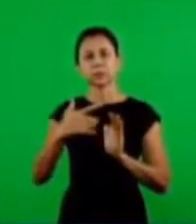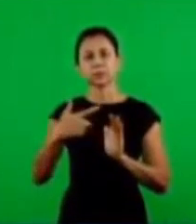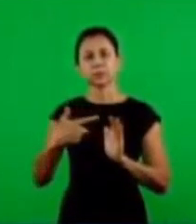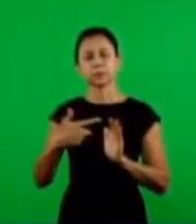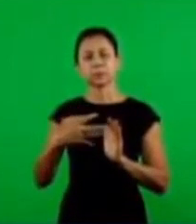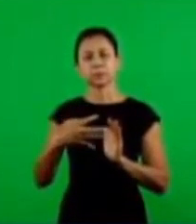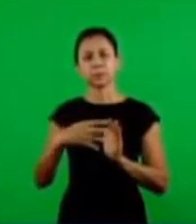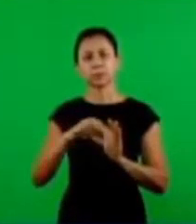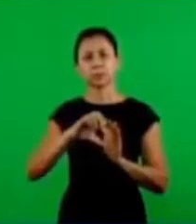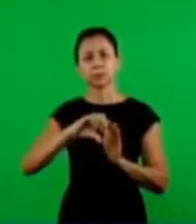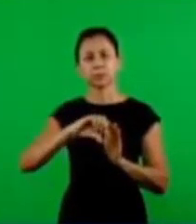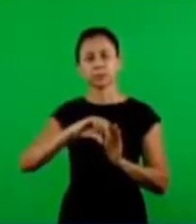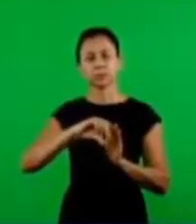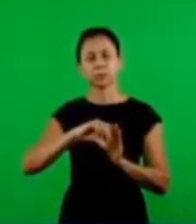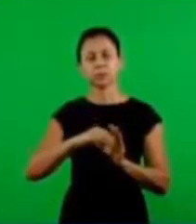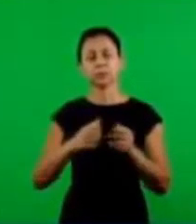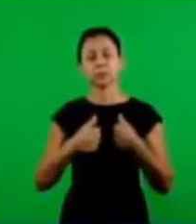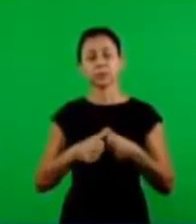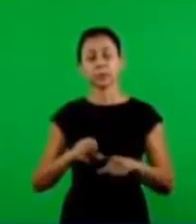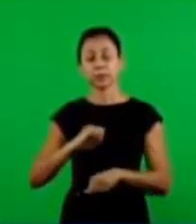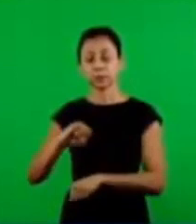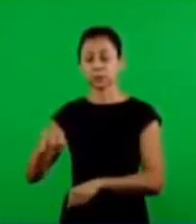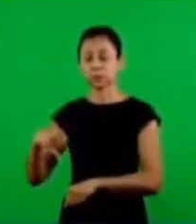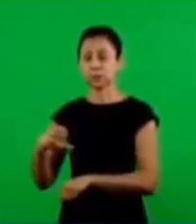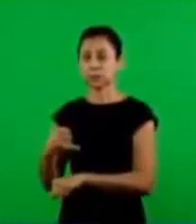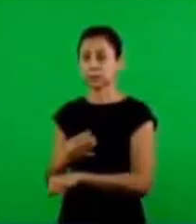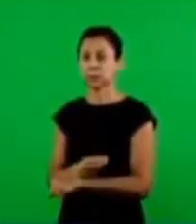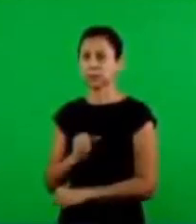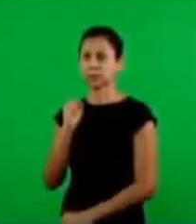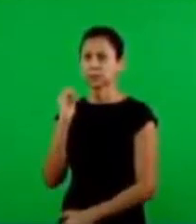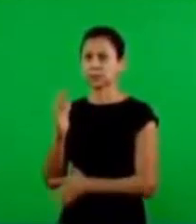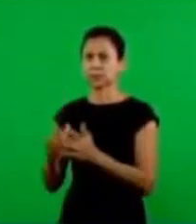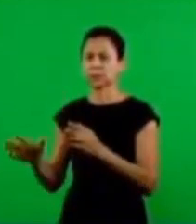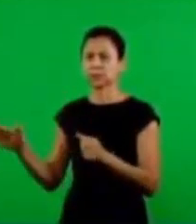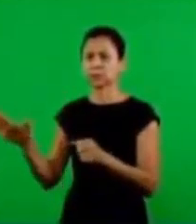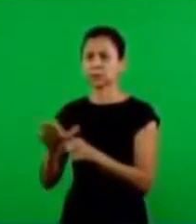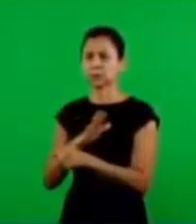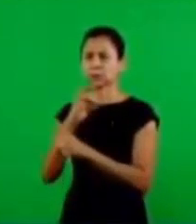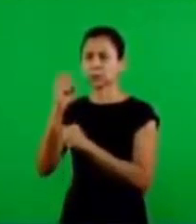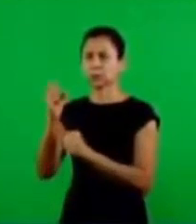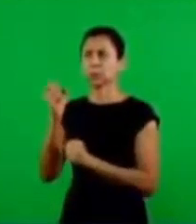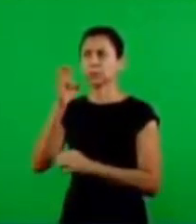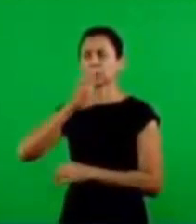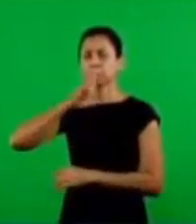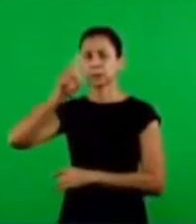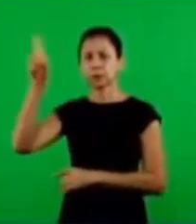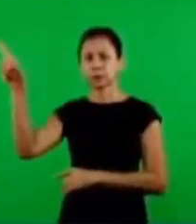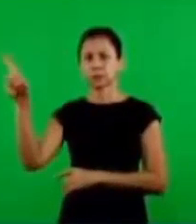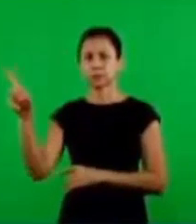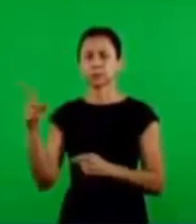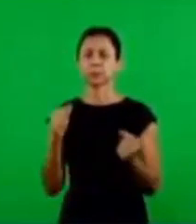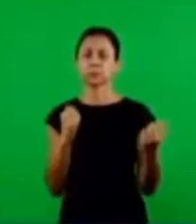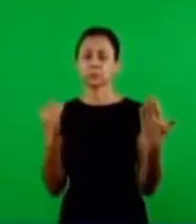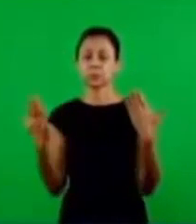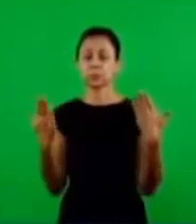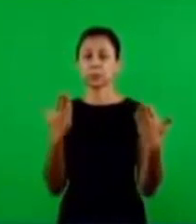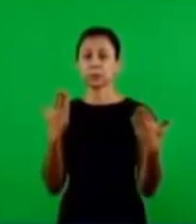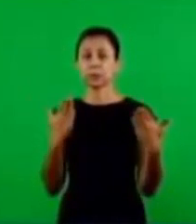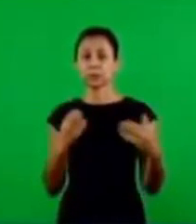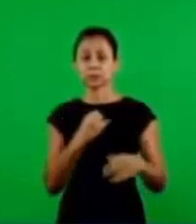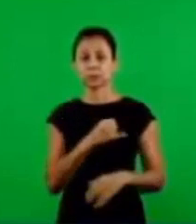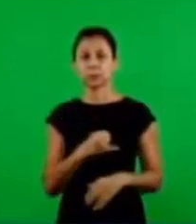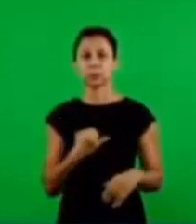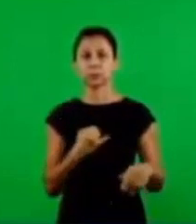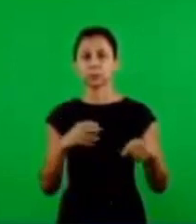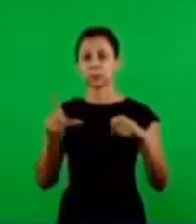and Luke, but tarry in the city of Jerusalem until you are endowed with power from on high.